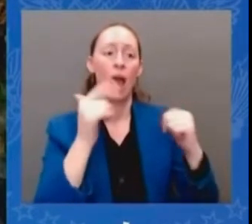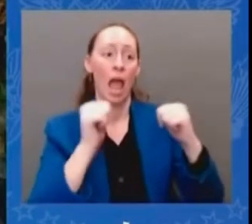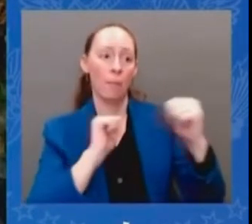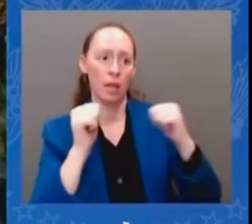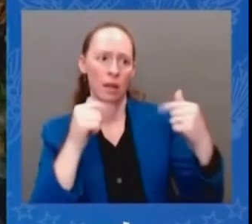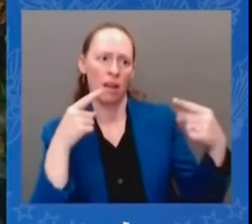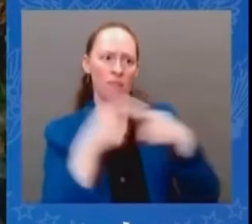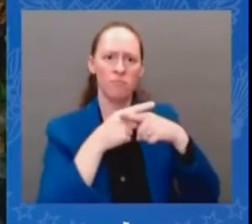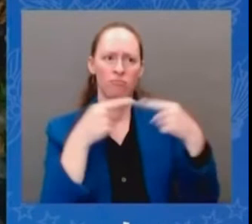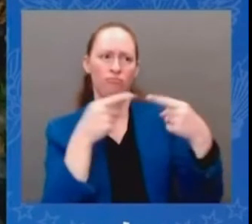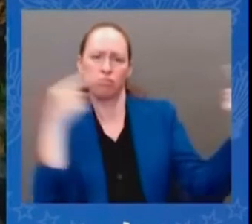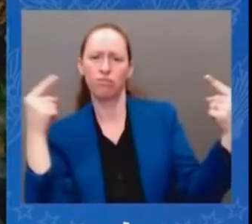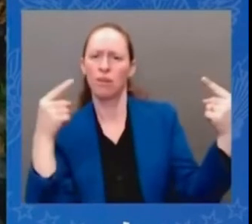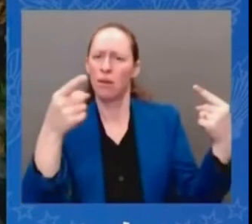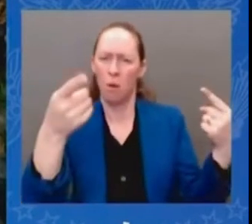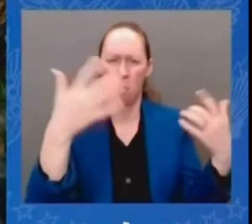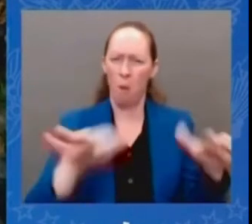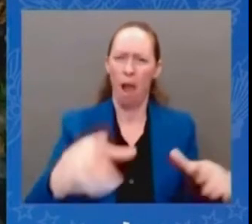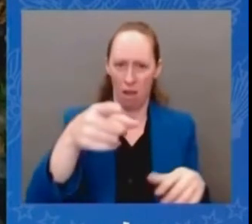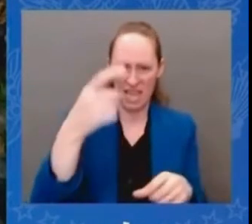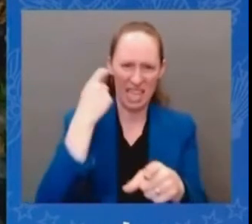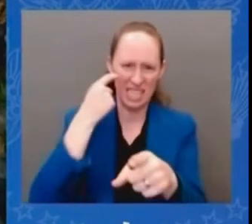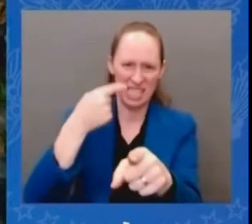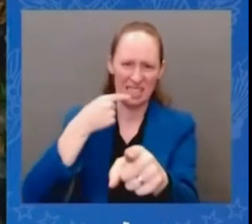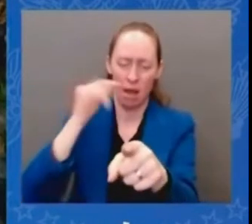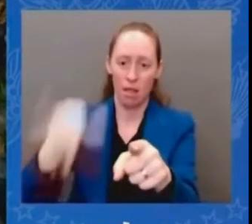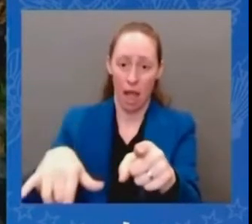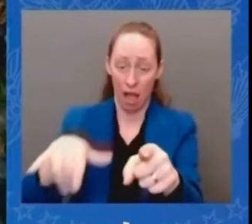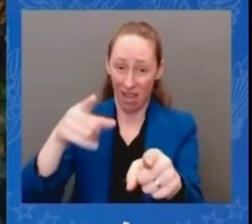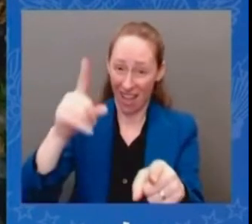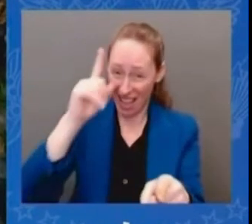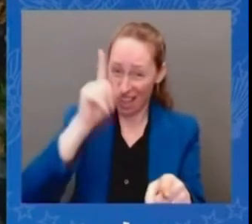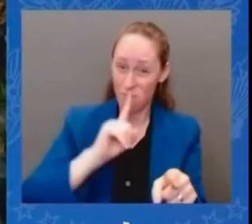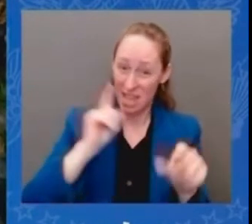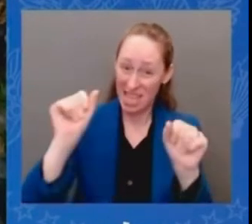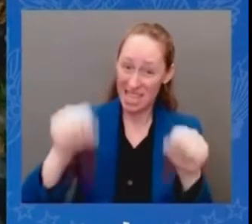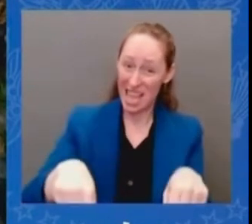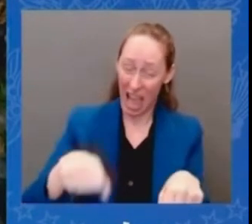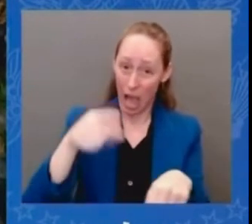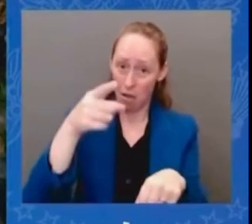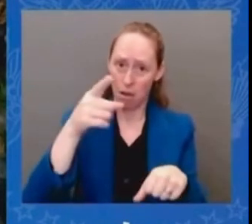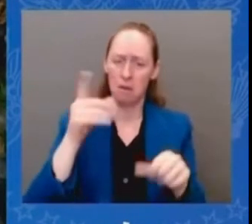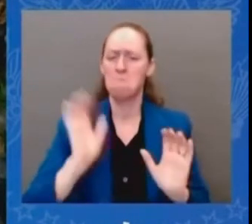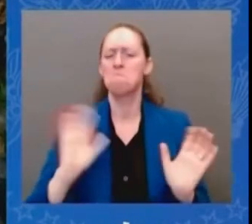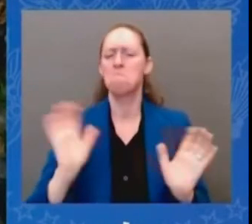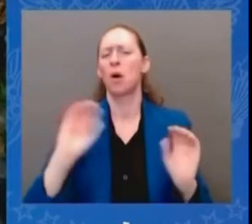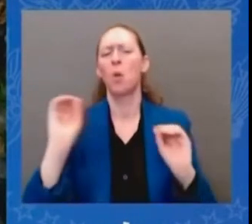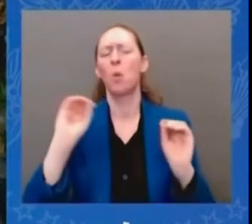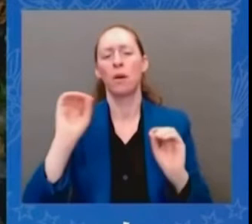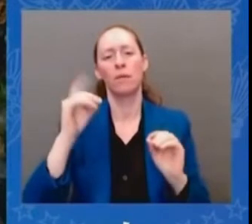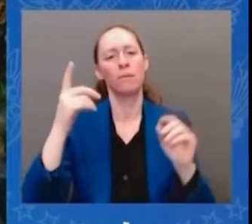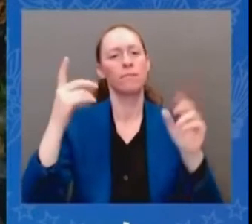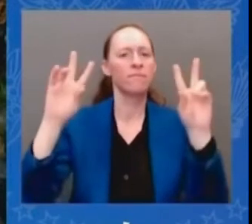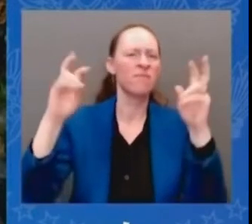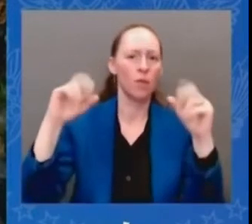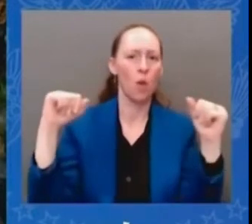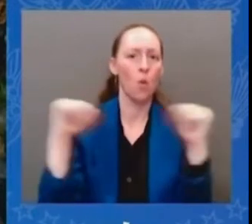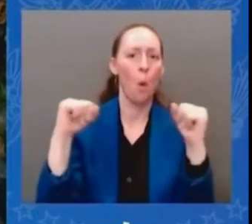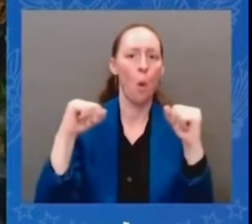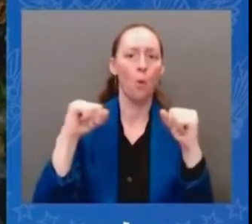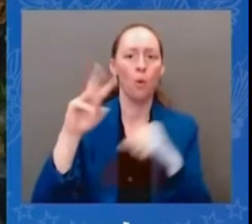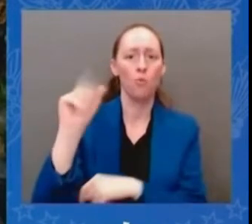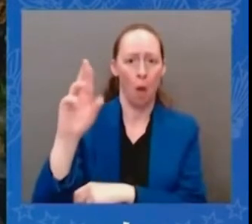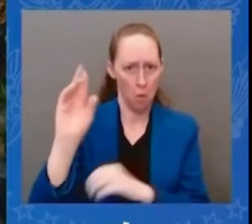be avoided and specifically on the issue of taiwan you spoke about intentions do you believe china is